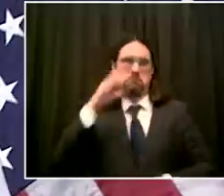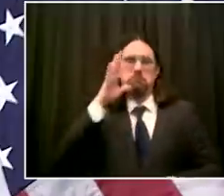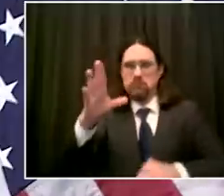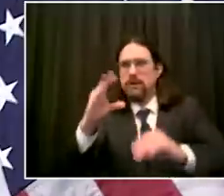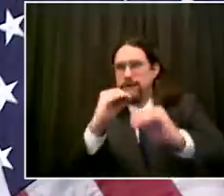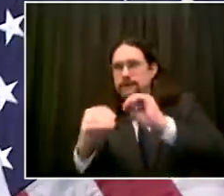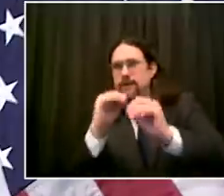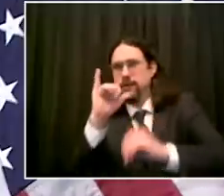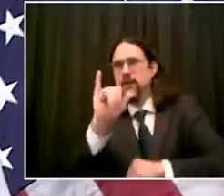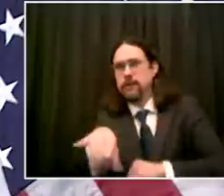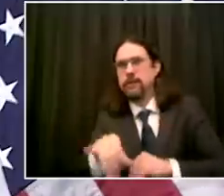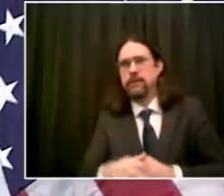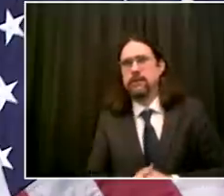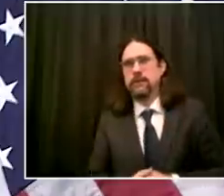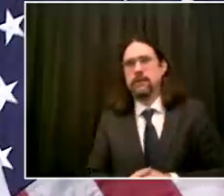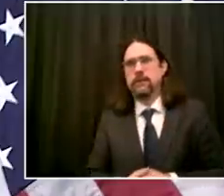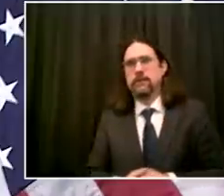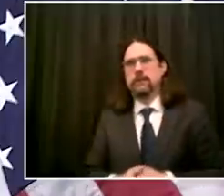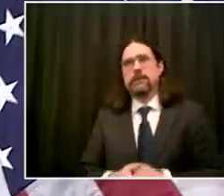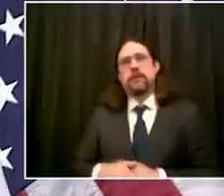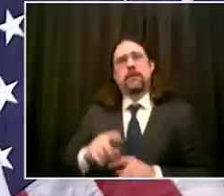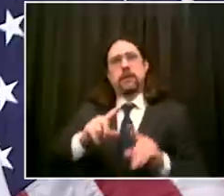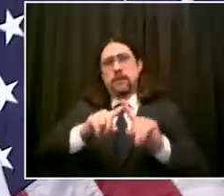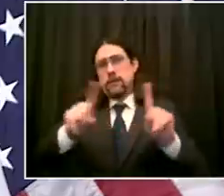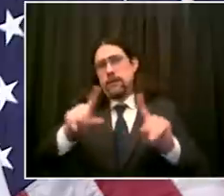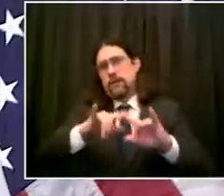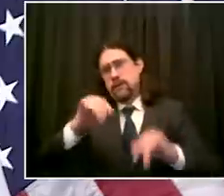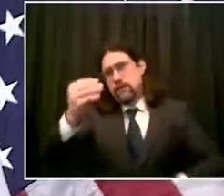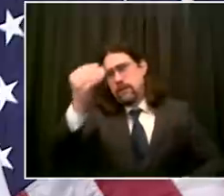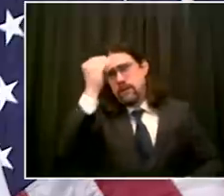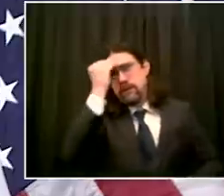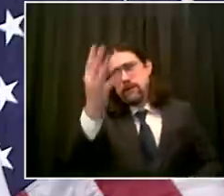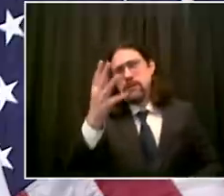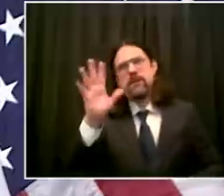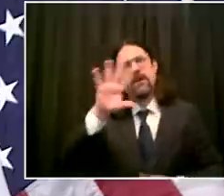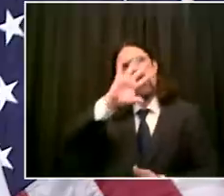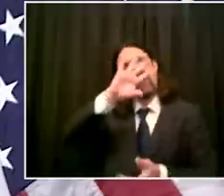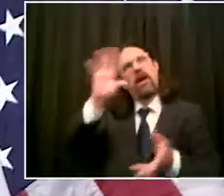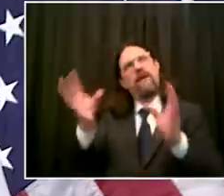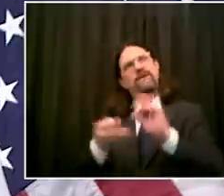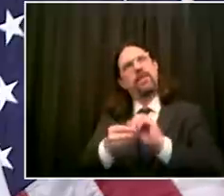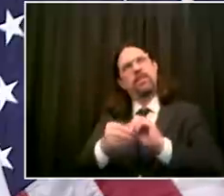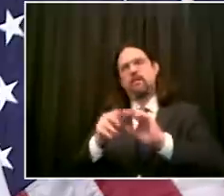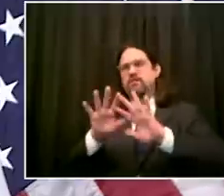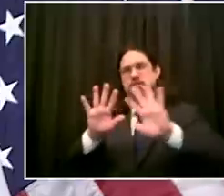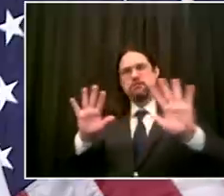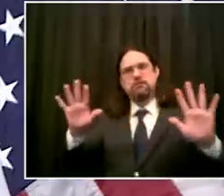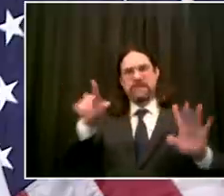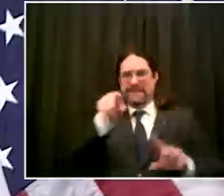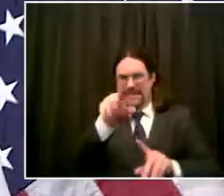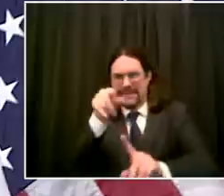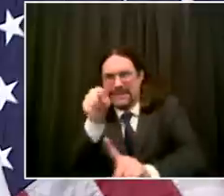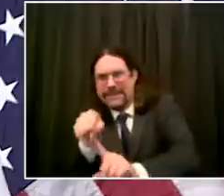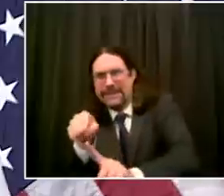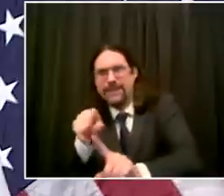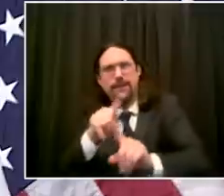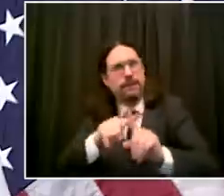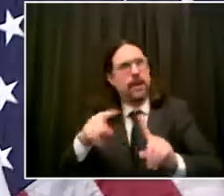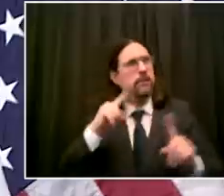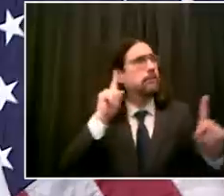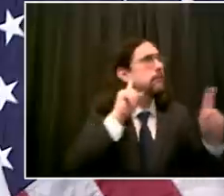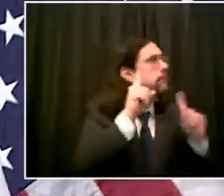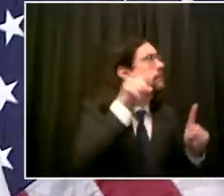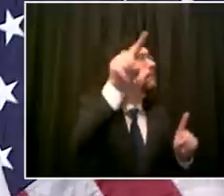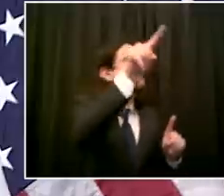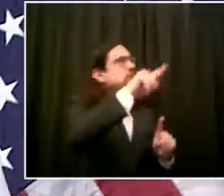from community leaders elected officials clergy how much they appreciate the food program how much they've heard from their constituents that they